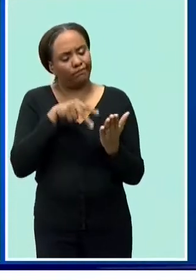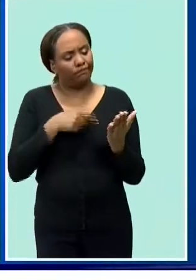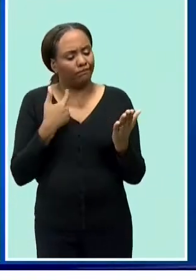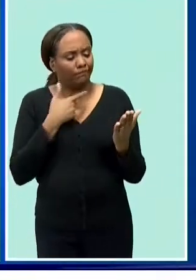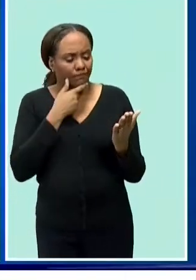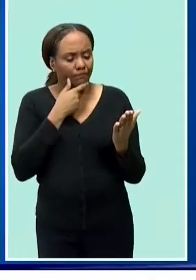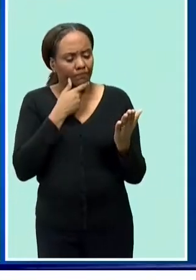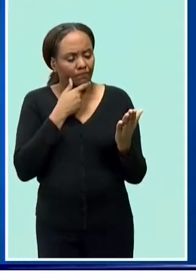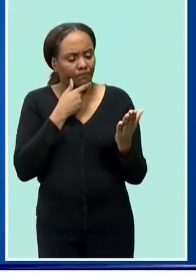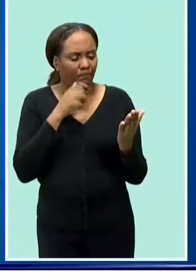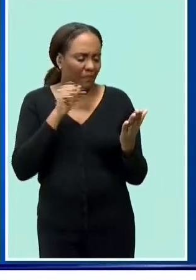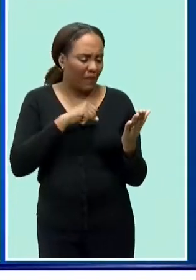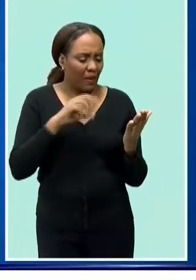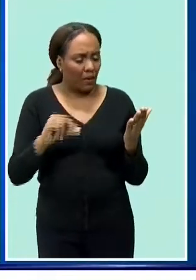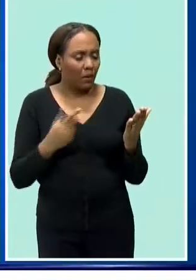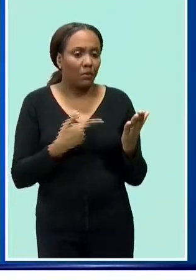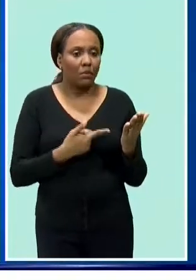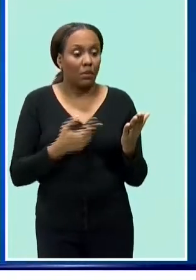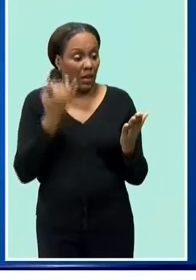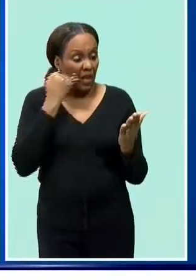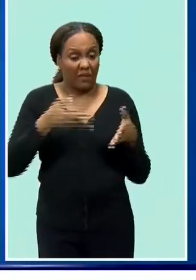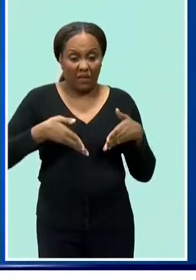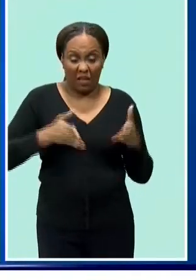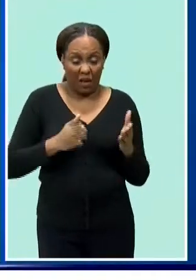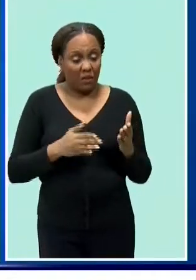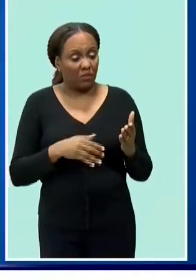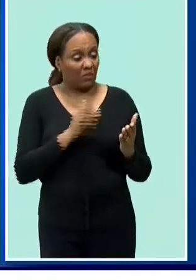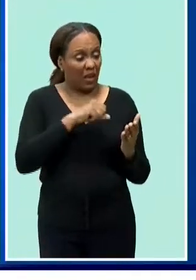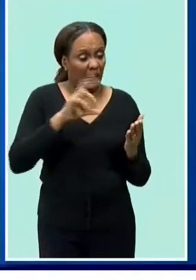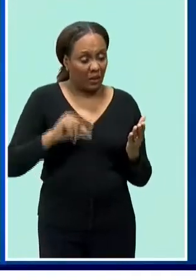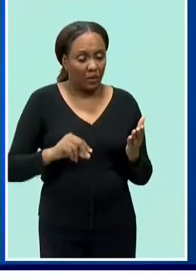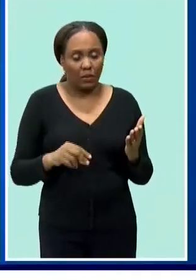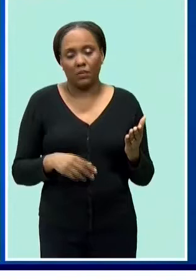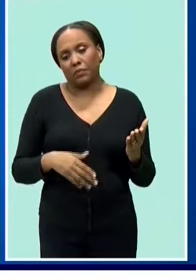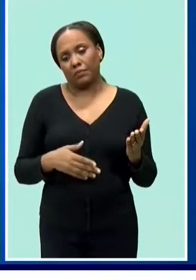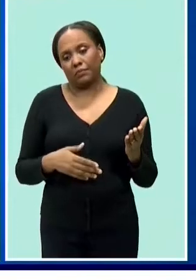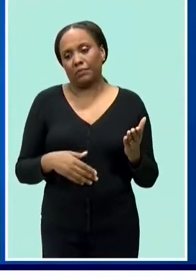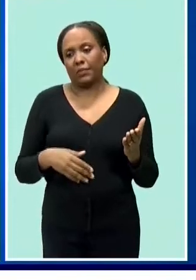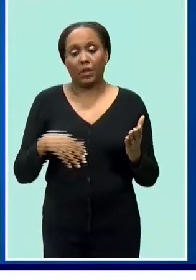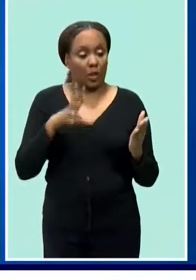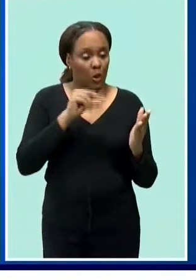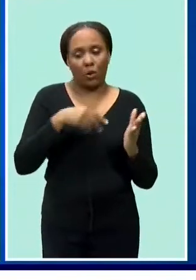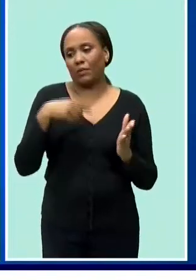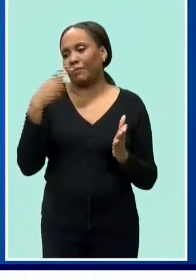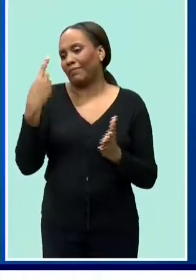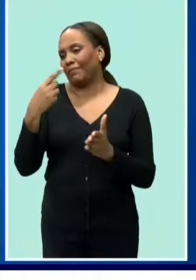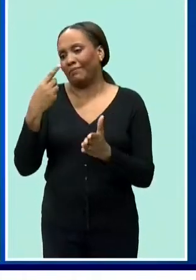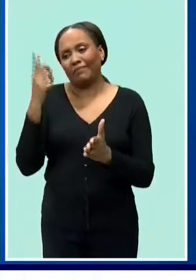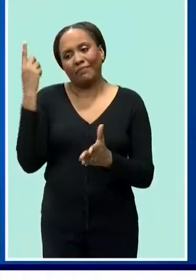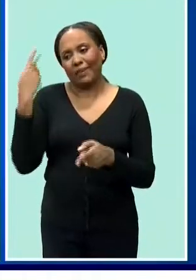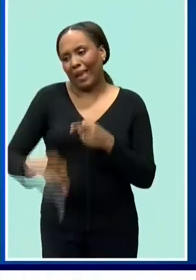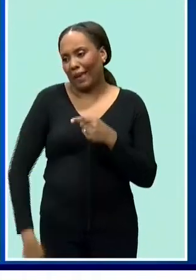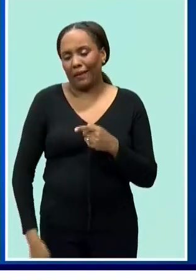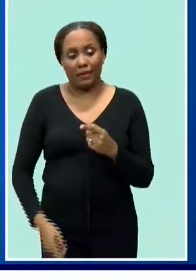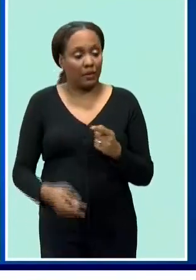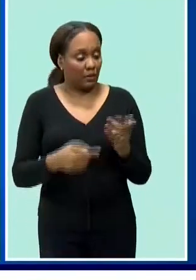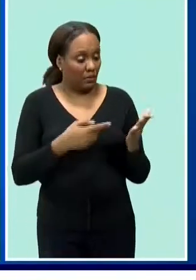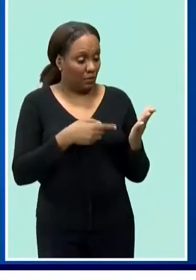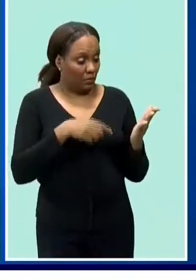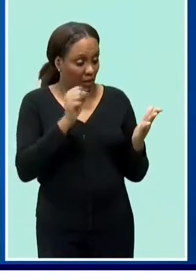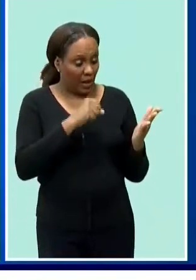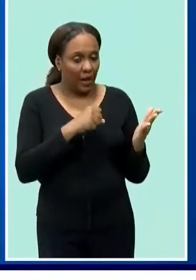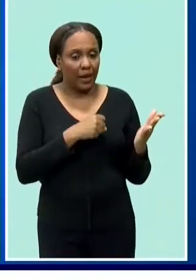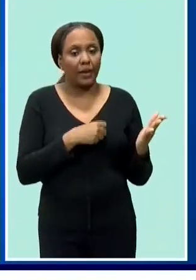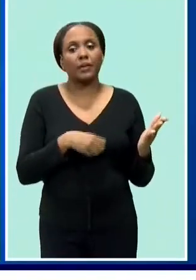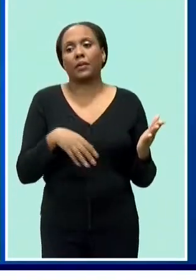to bring it in if it is allowed and if it is not allowed obviously they will tell you no you can't bring it because it might pose a serious